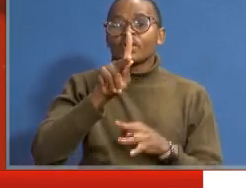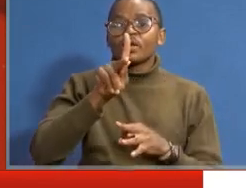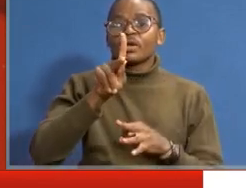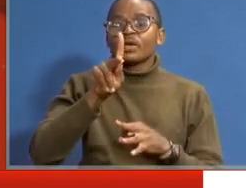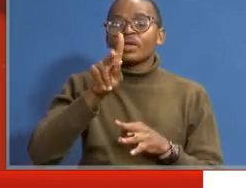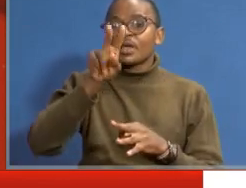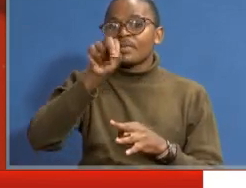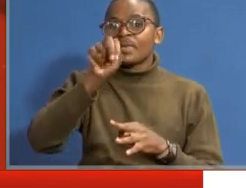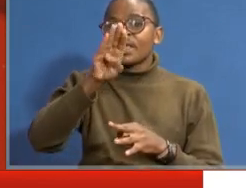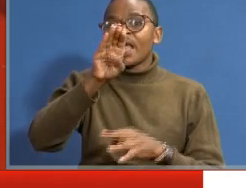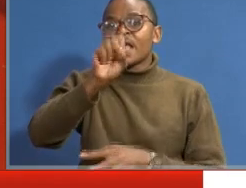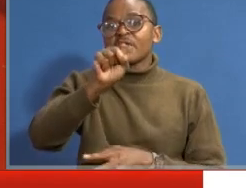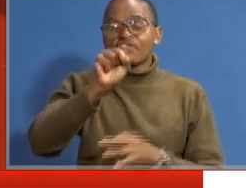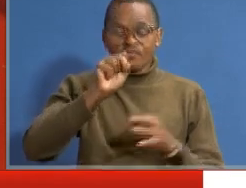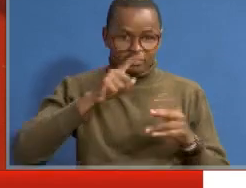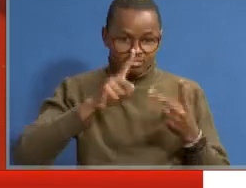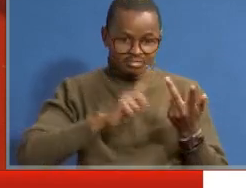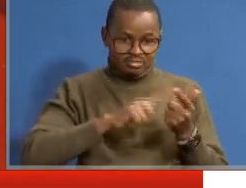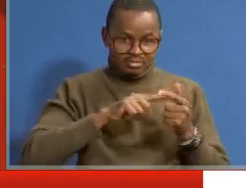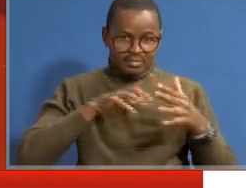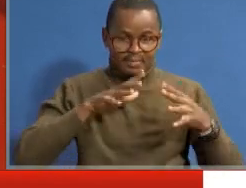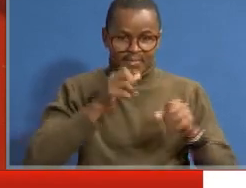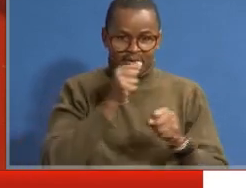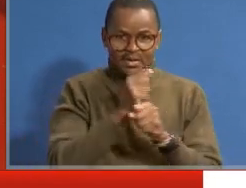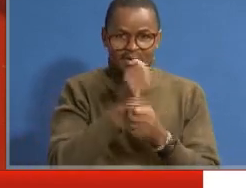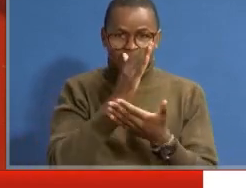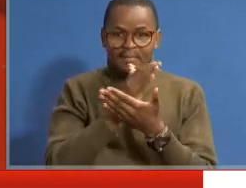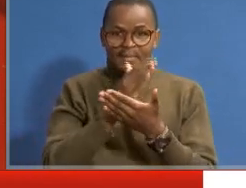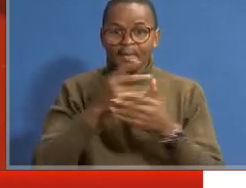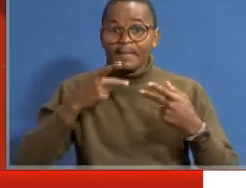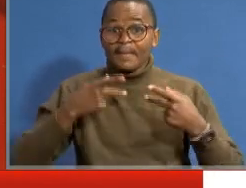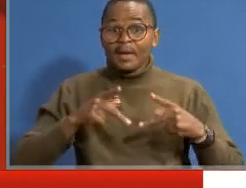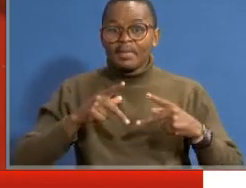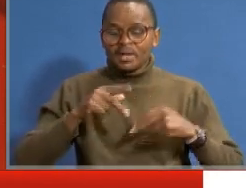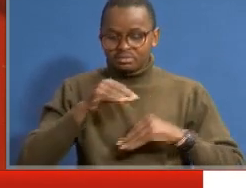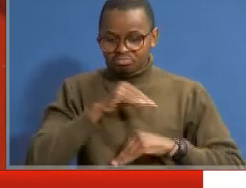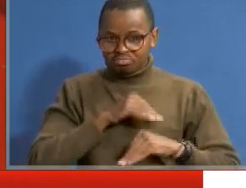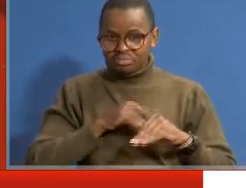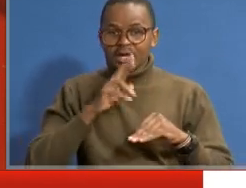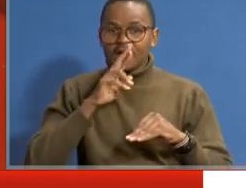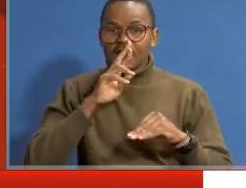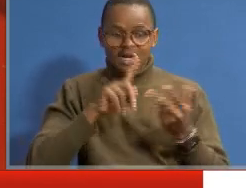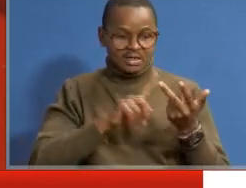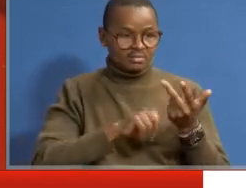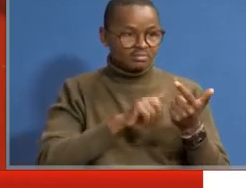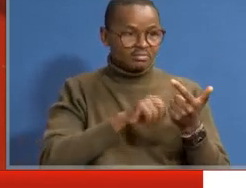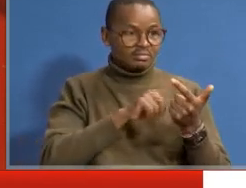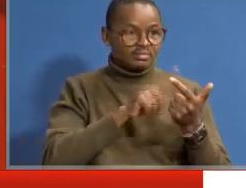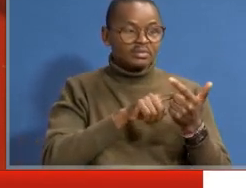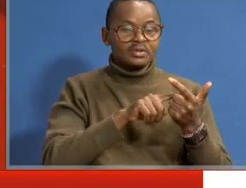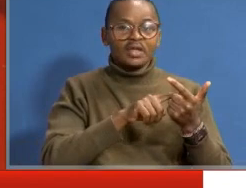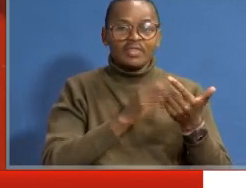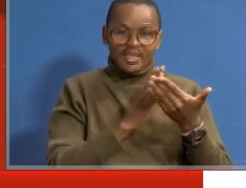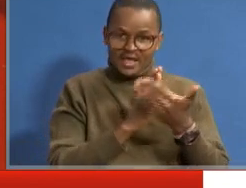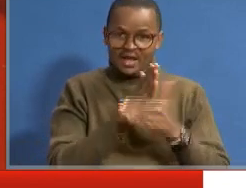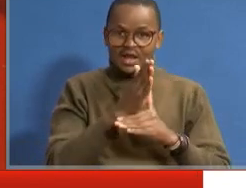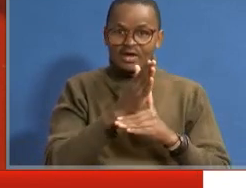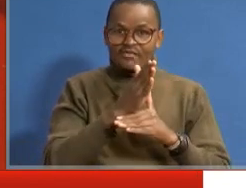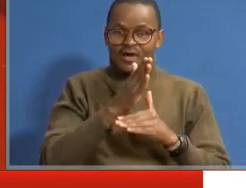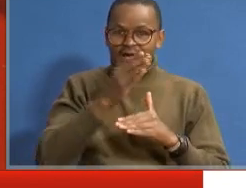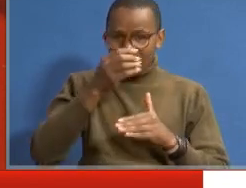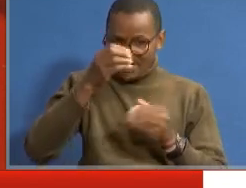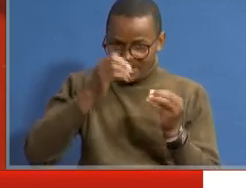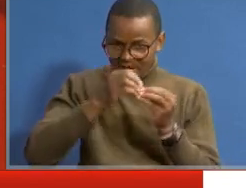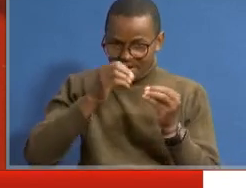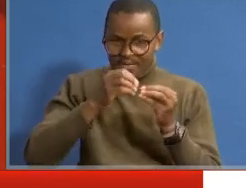Bureau of Statistics, just to make sure that persons with disability are counted and the right figures